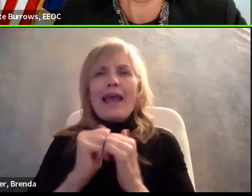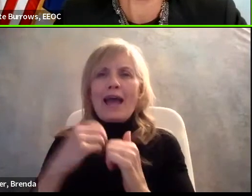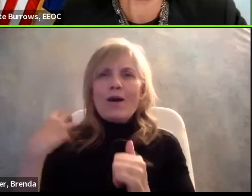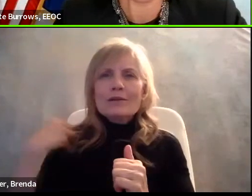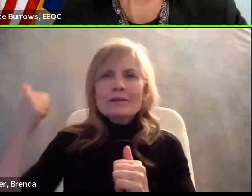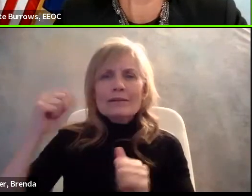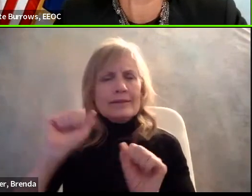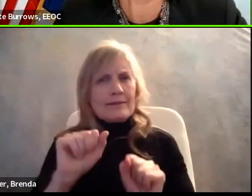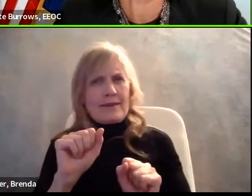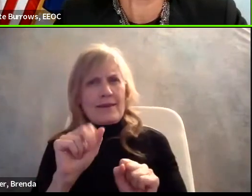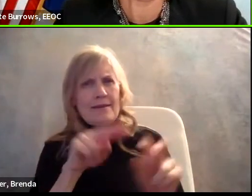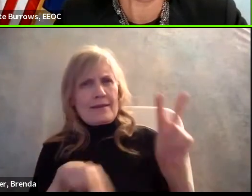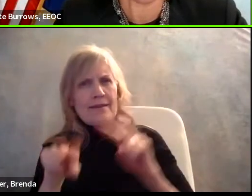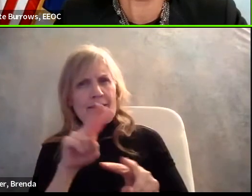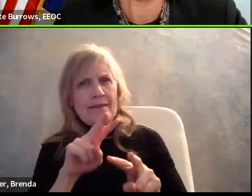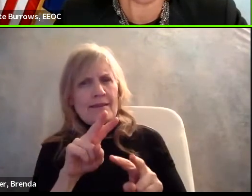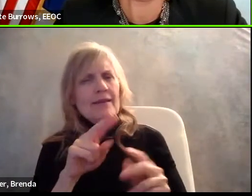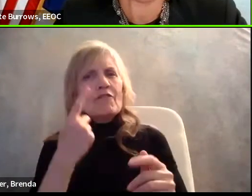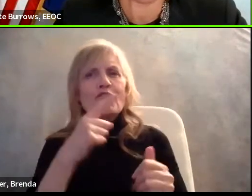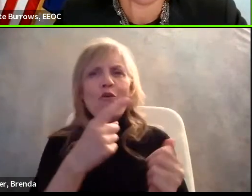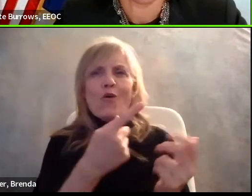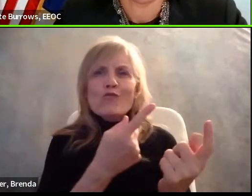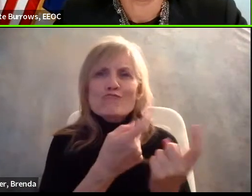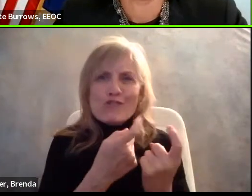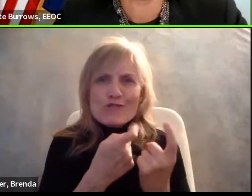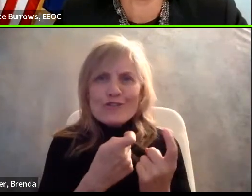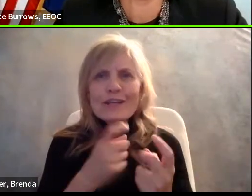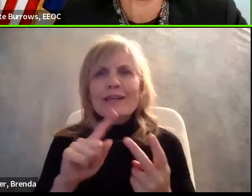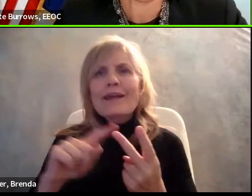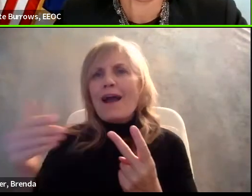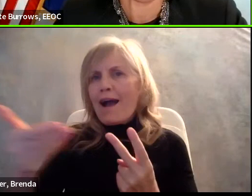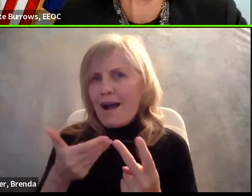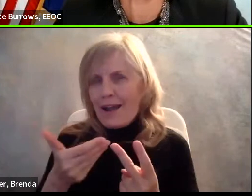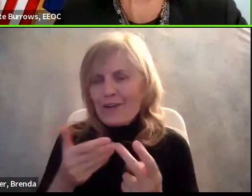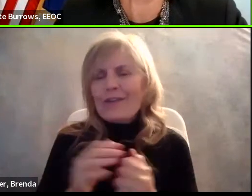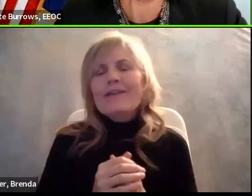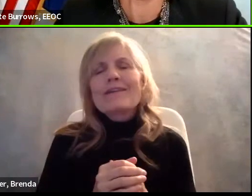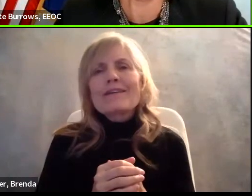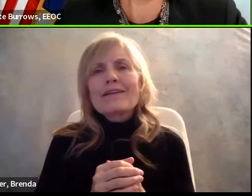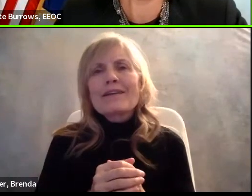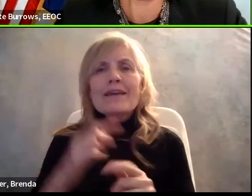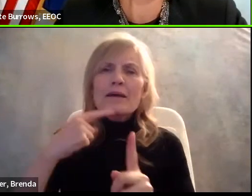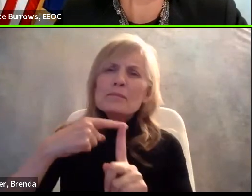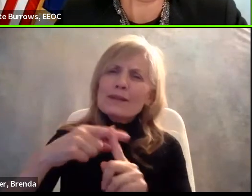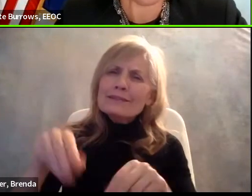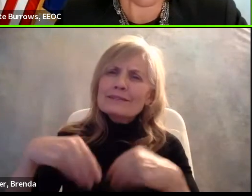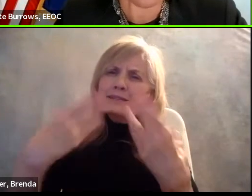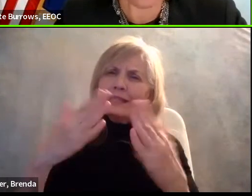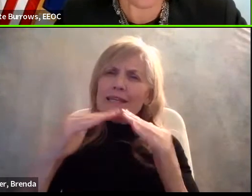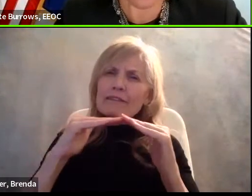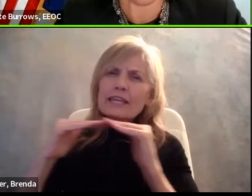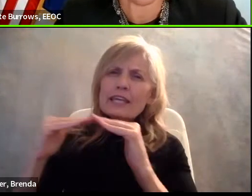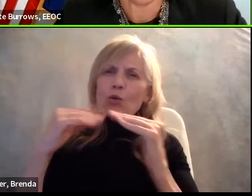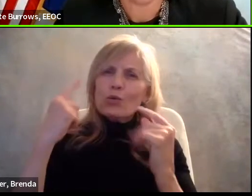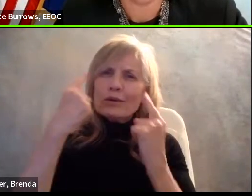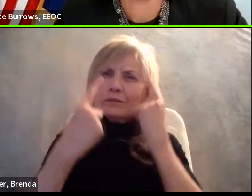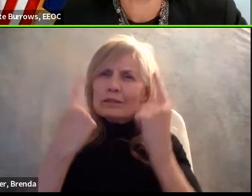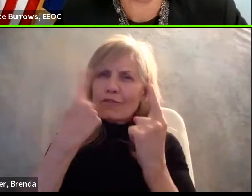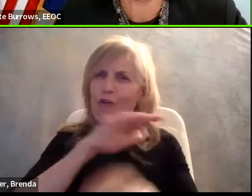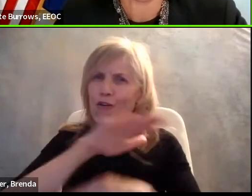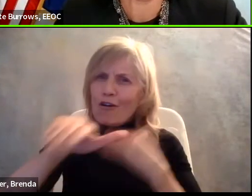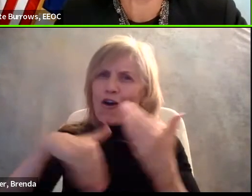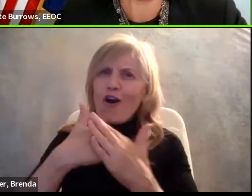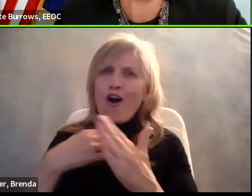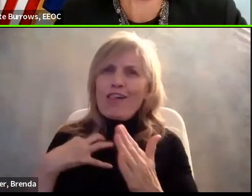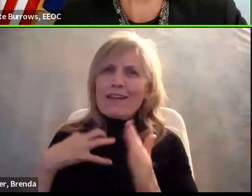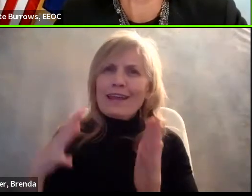identified today in their recruiting and hiring efforts. And giving equal consideration to all candidates, regardless of resume gaps, is